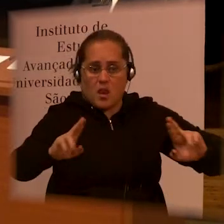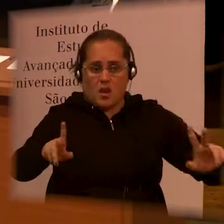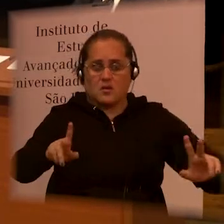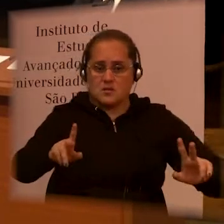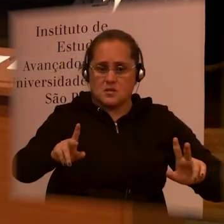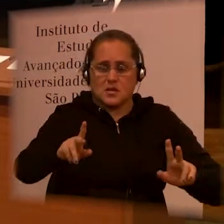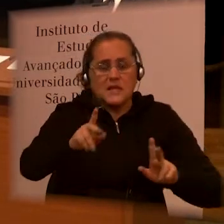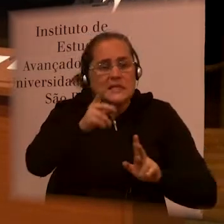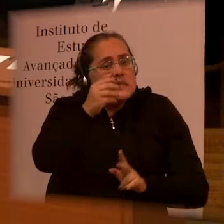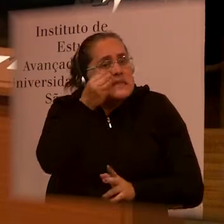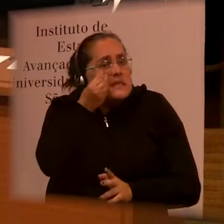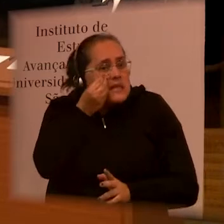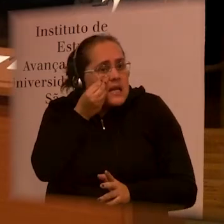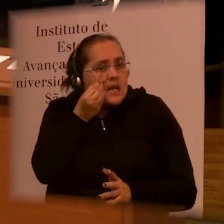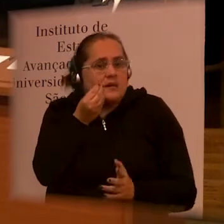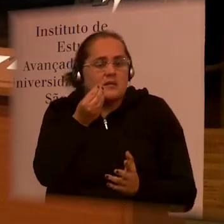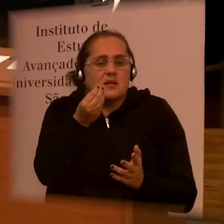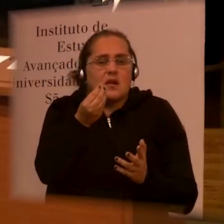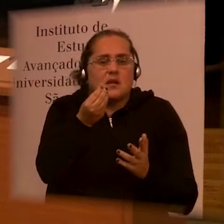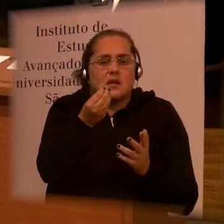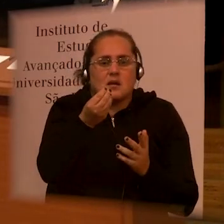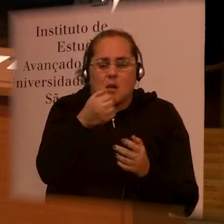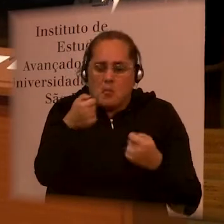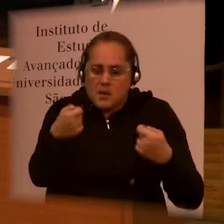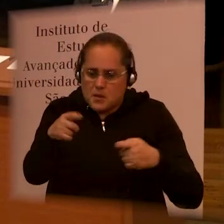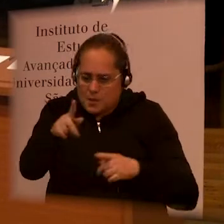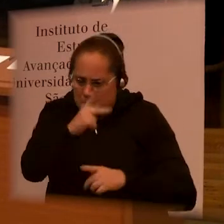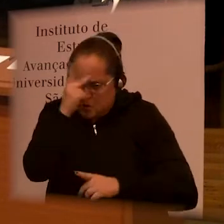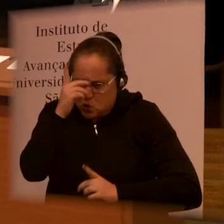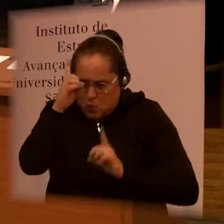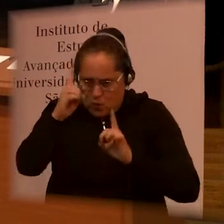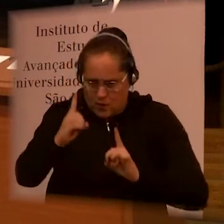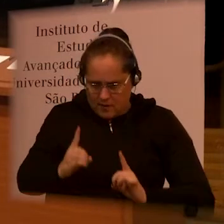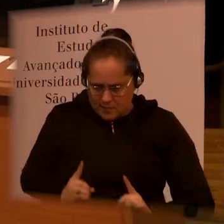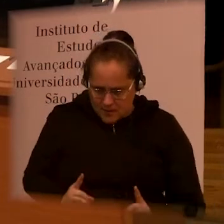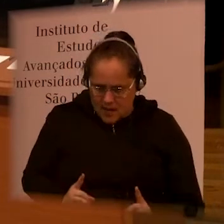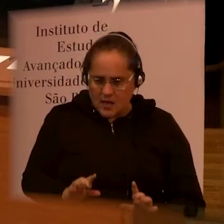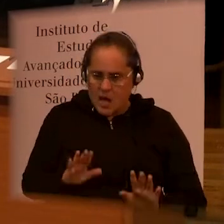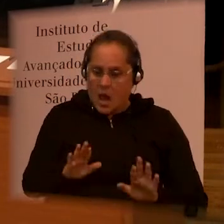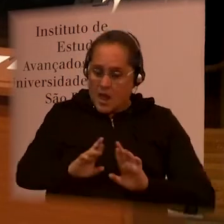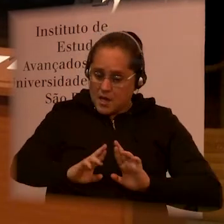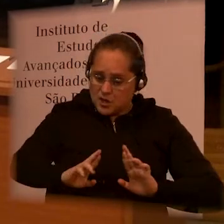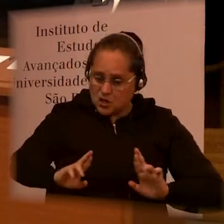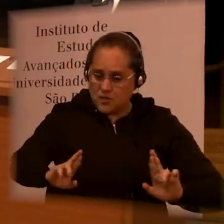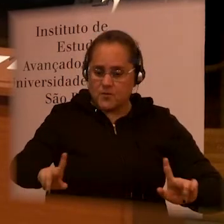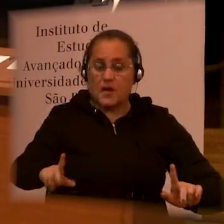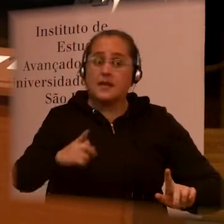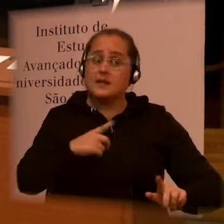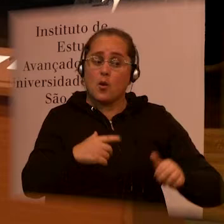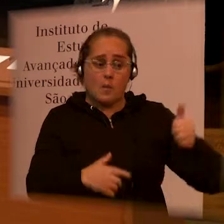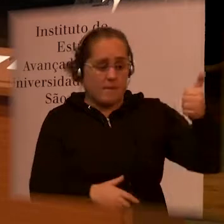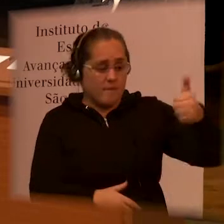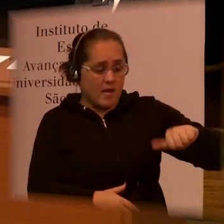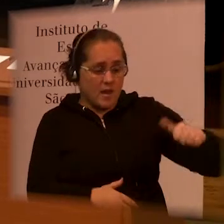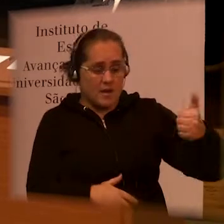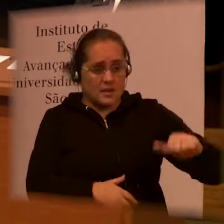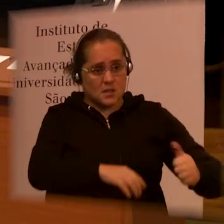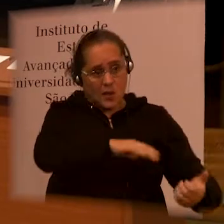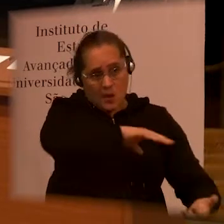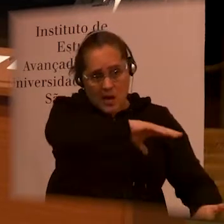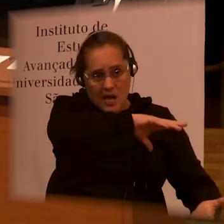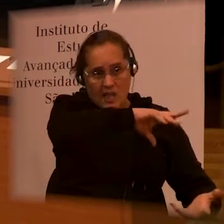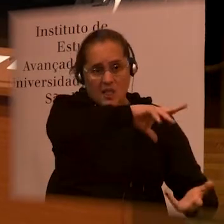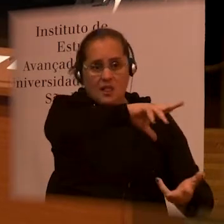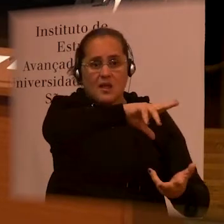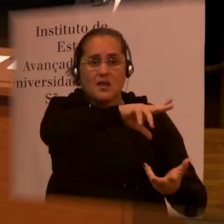disabilities. And so there has been an international evaluation of eight or nine of these to try and learn lessons across